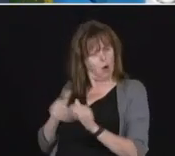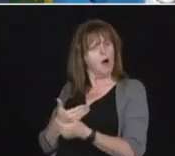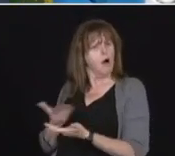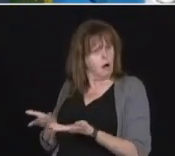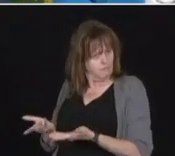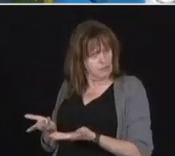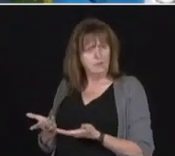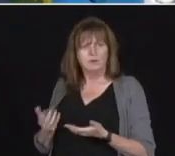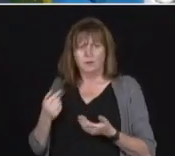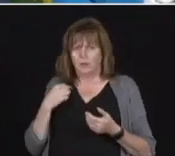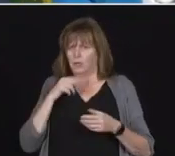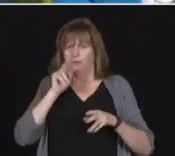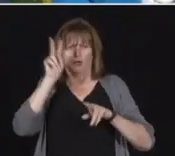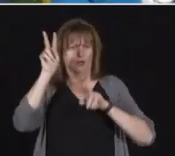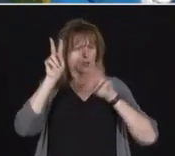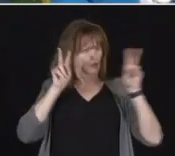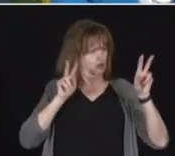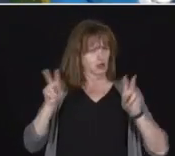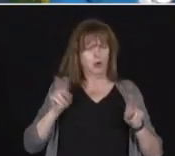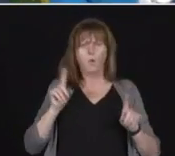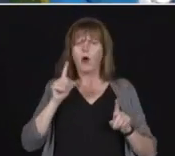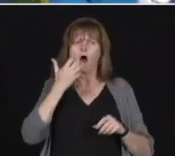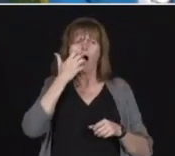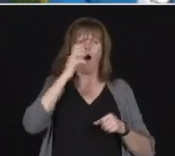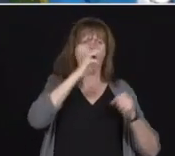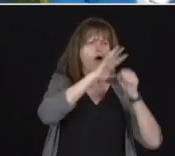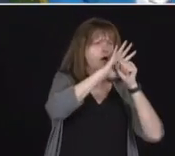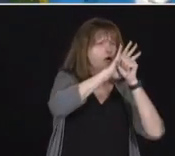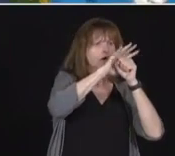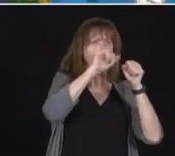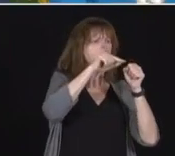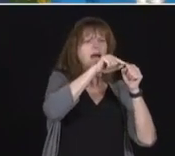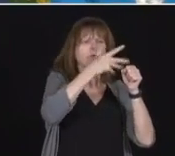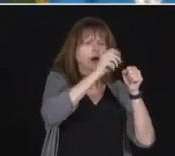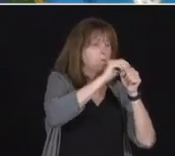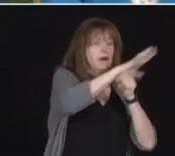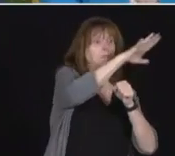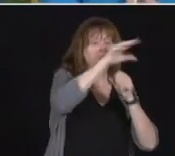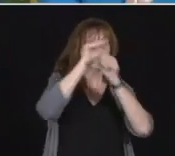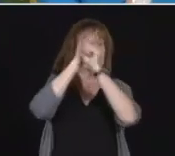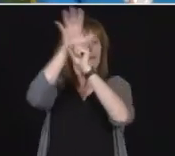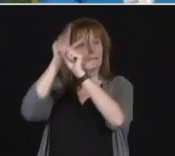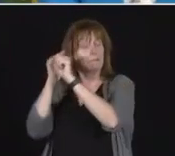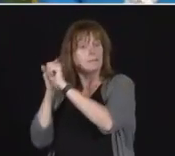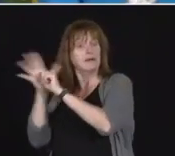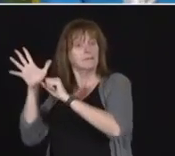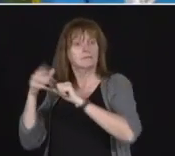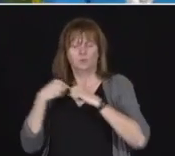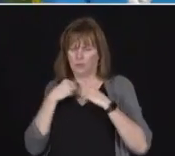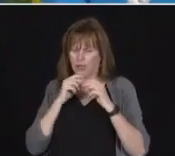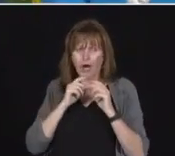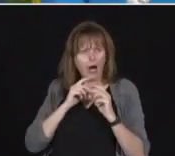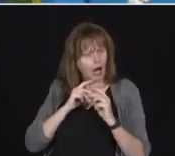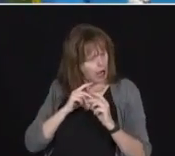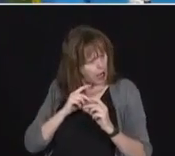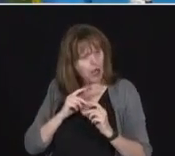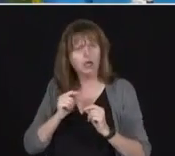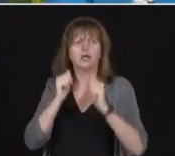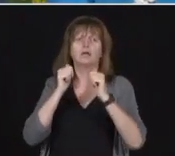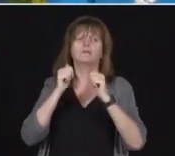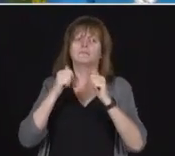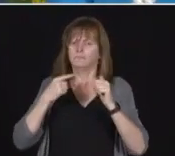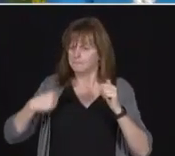hot spots where there might be breakouts where we can send our mobile teams or our